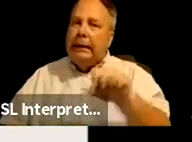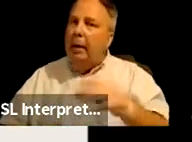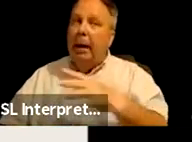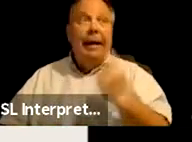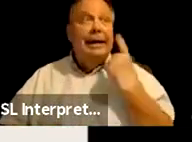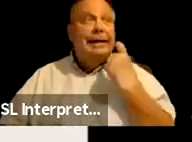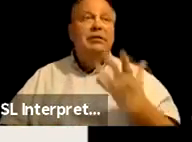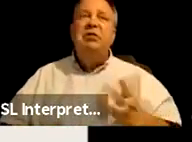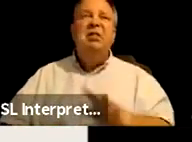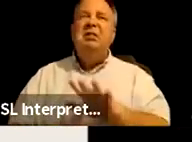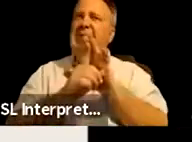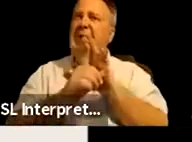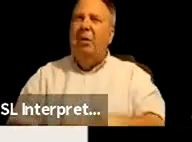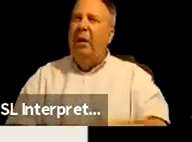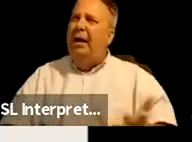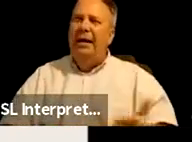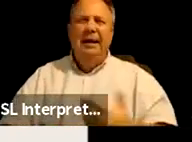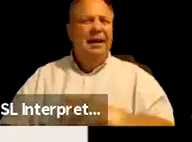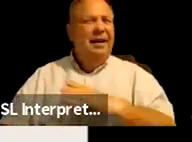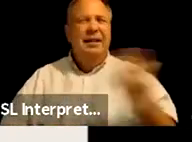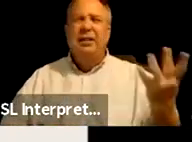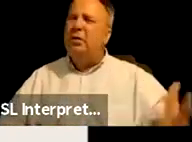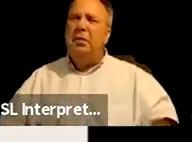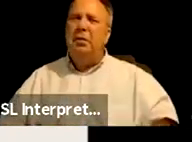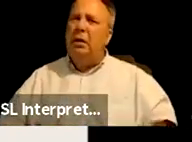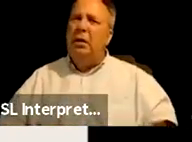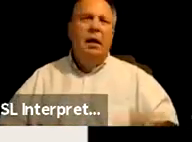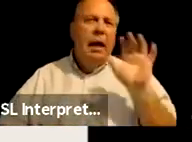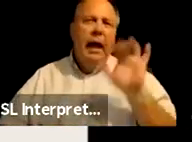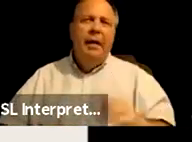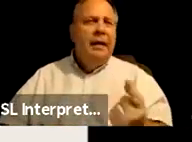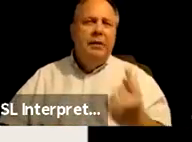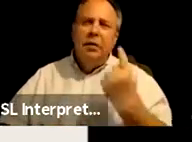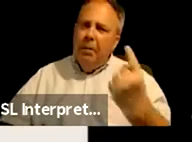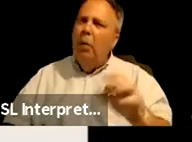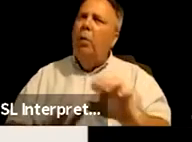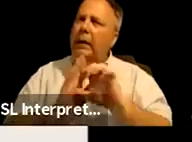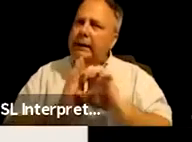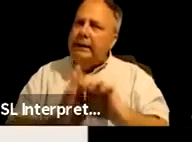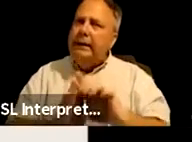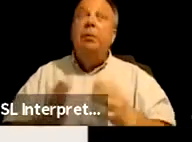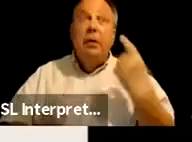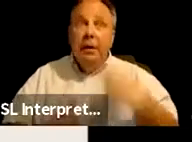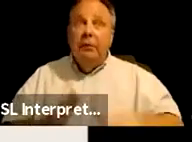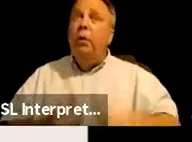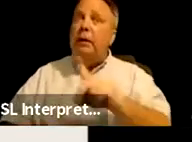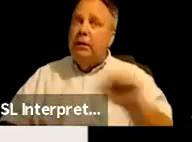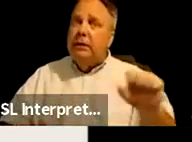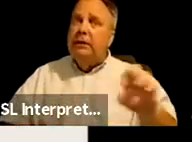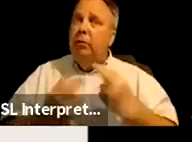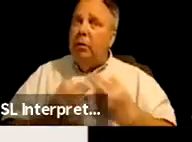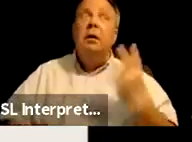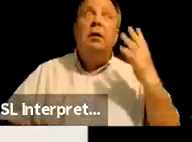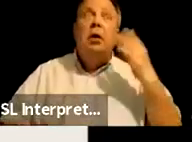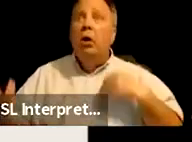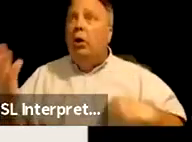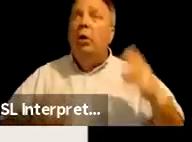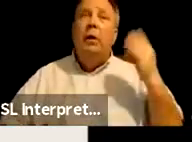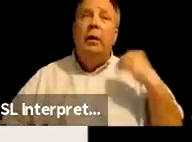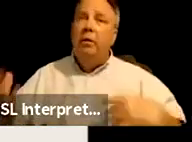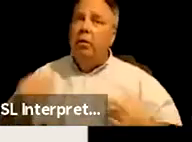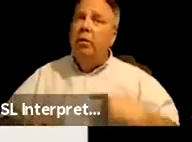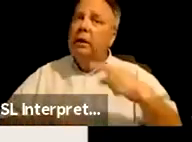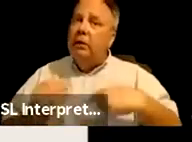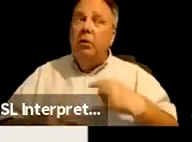degrading and inexcusable. And this is but one example of what our disabled relatives are going through in